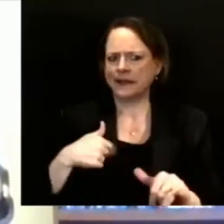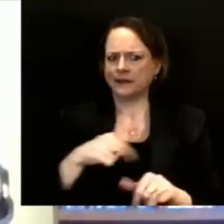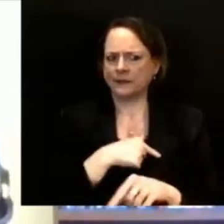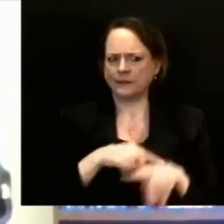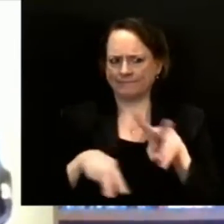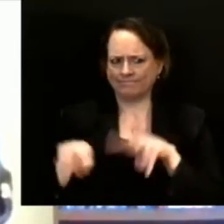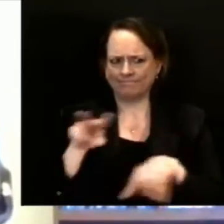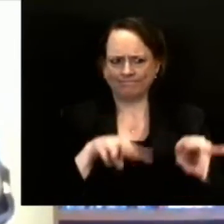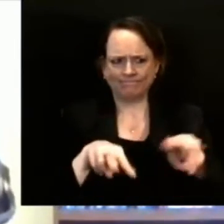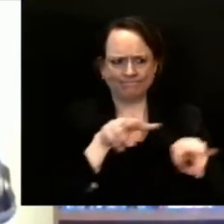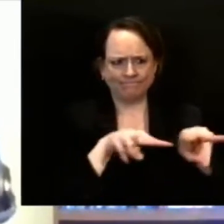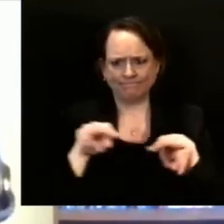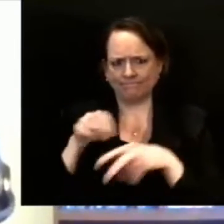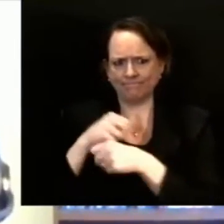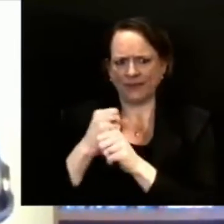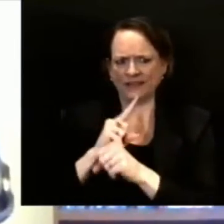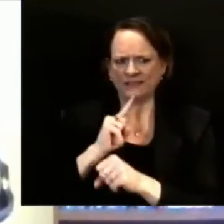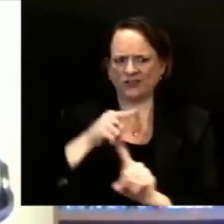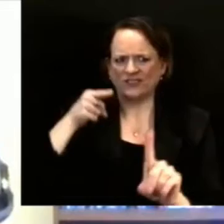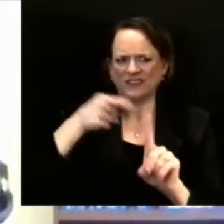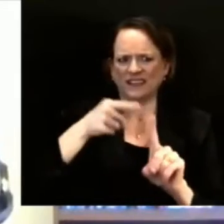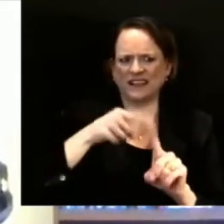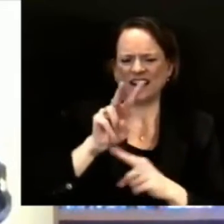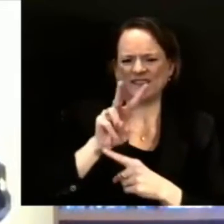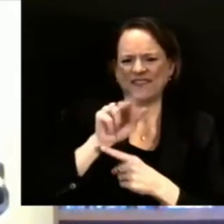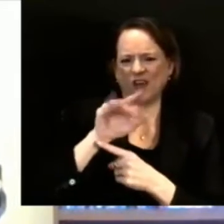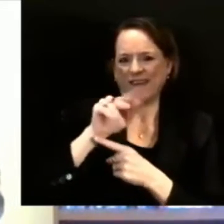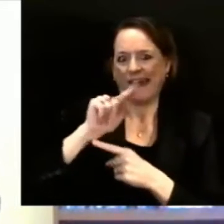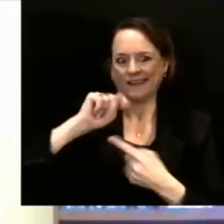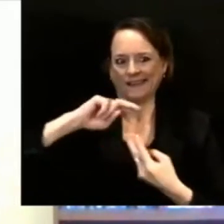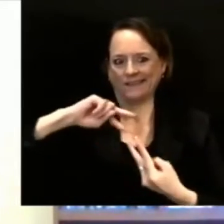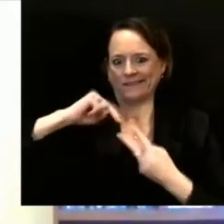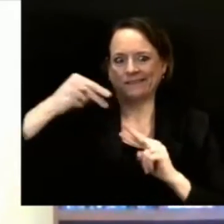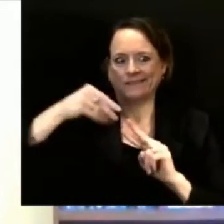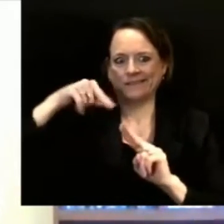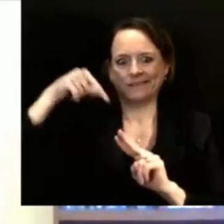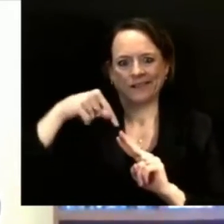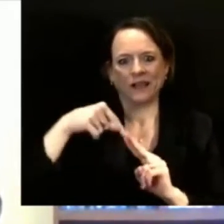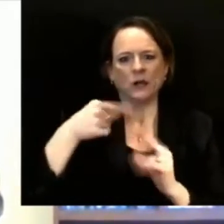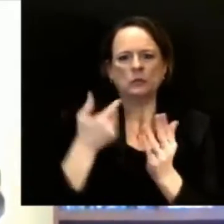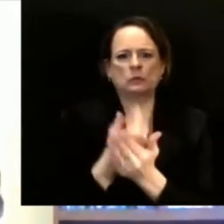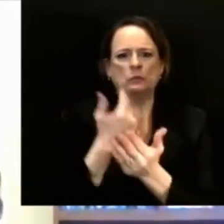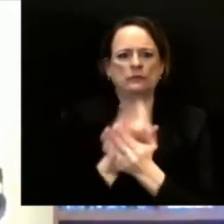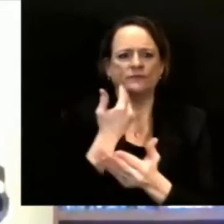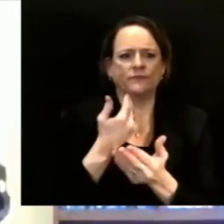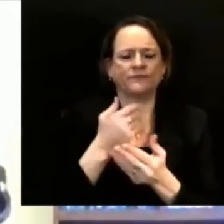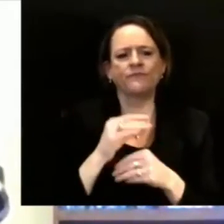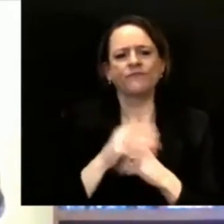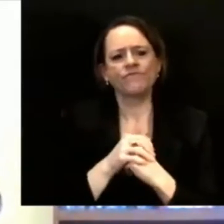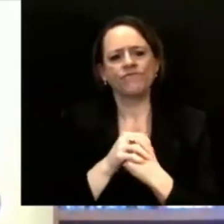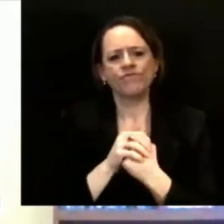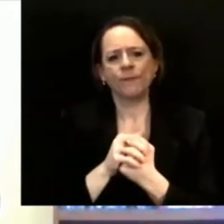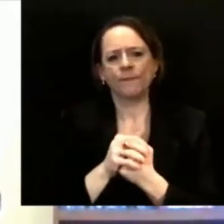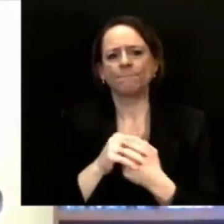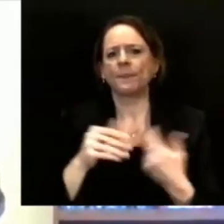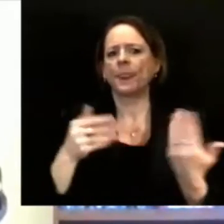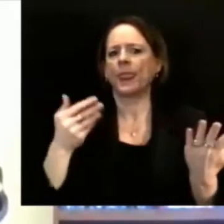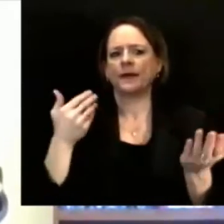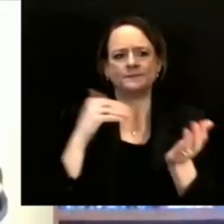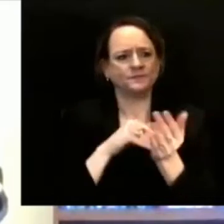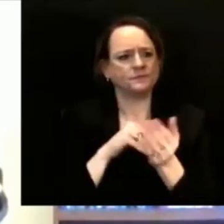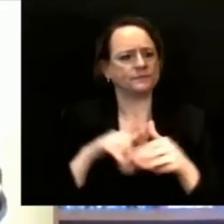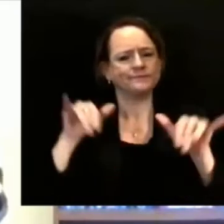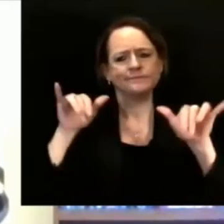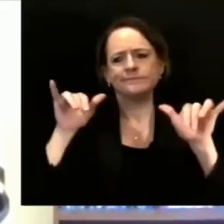reemphasize the importance of all of the preventive measures that we have mentioned, that I just mentioned in my opening